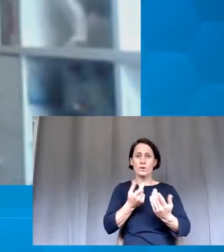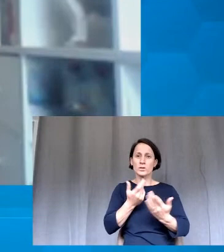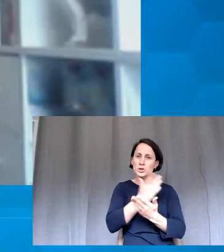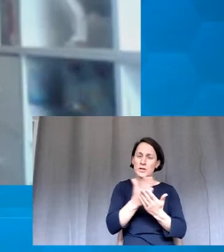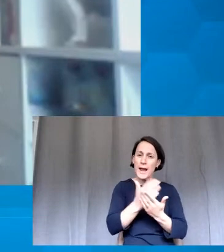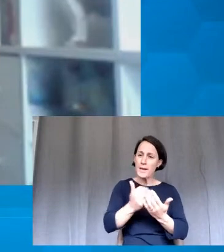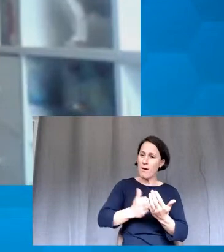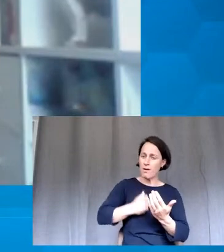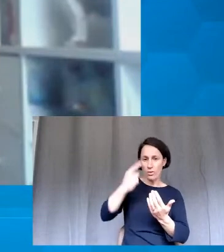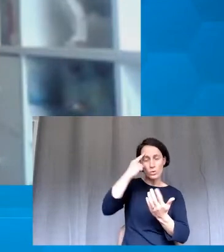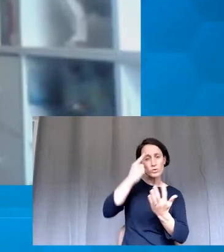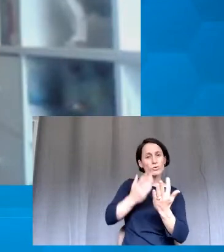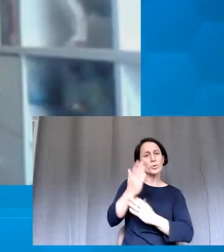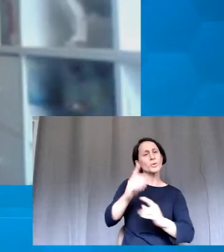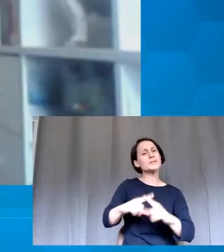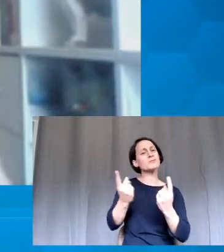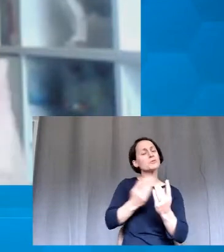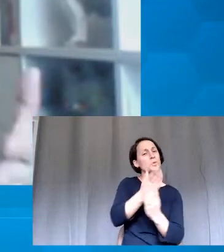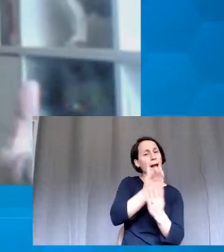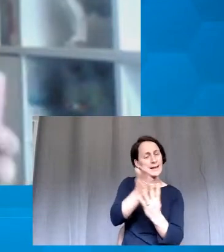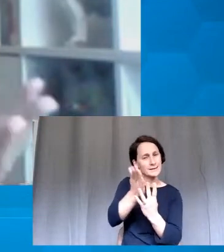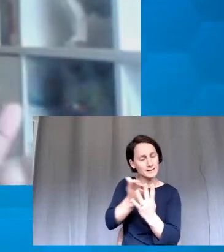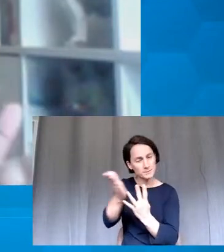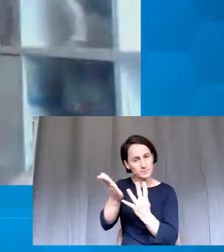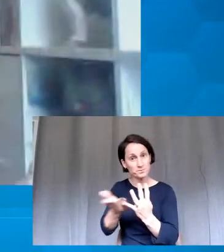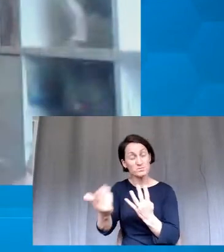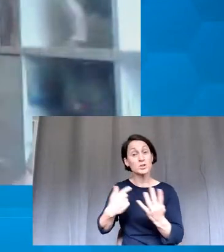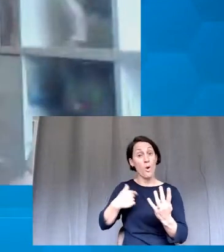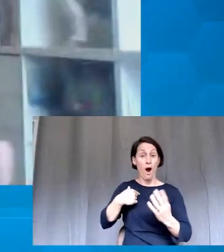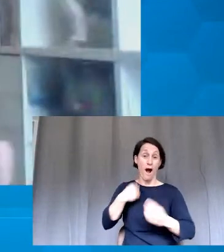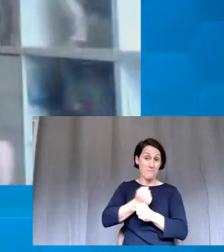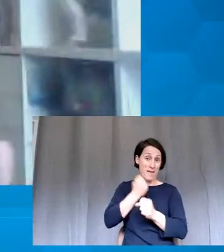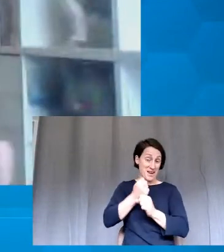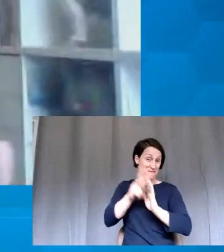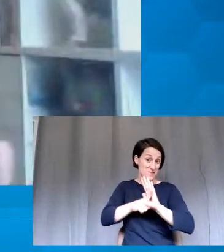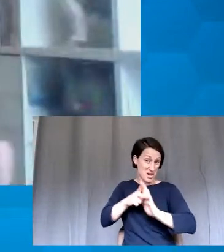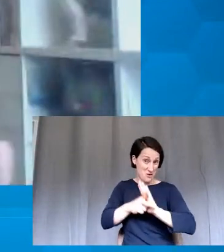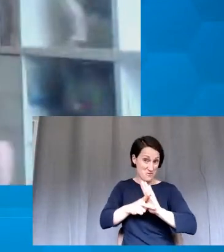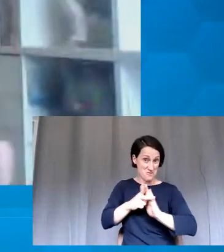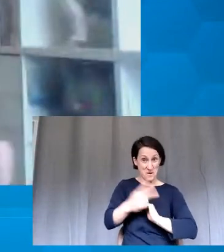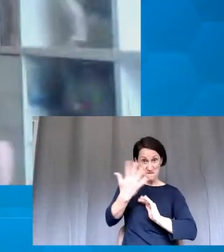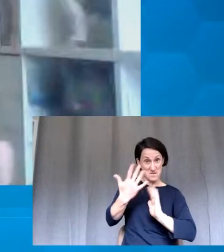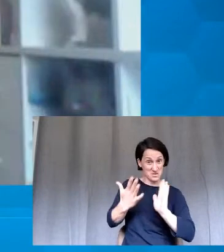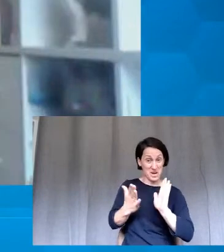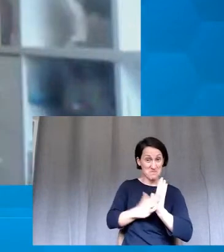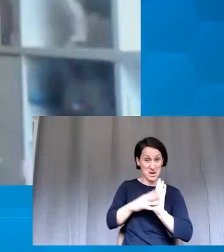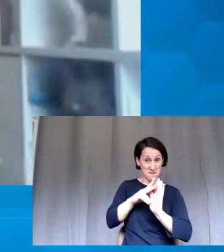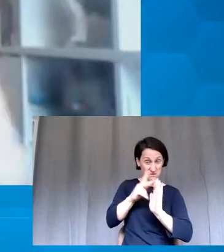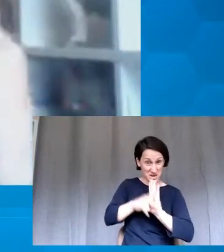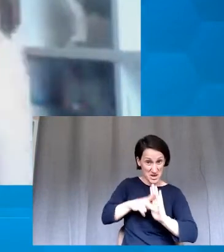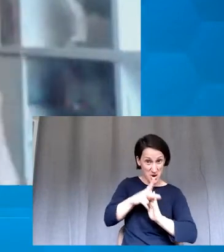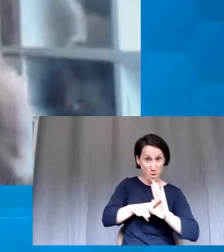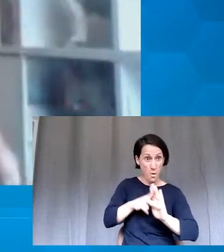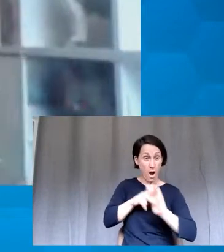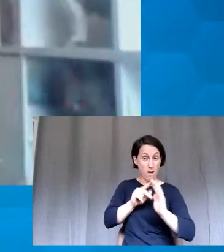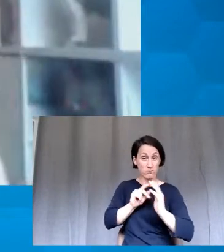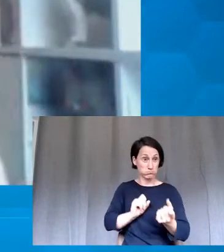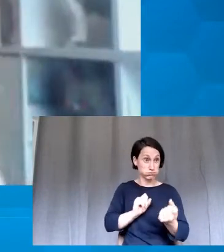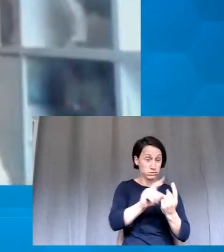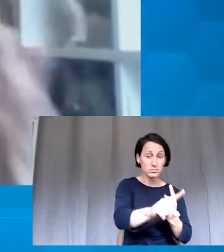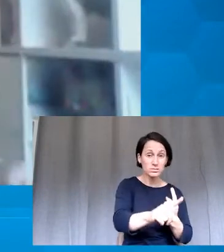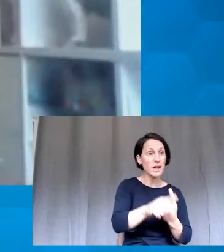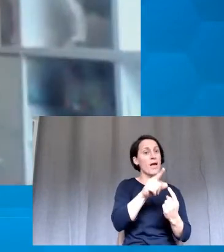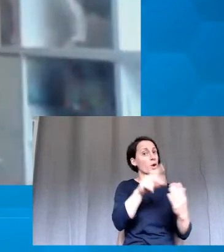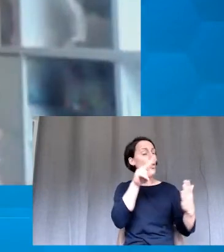issue for me of mental health is that I actually made a little video. Like, made like a 15-minute video and I sent students so they could